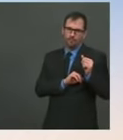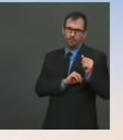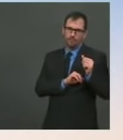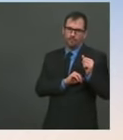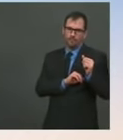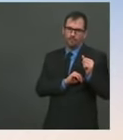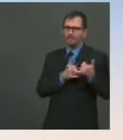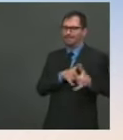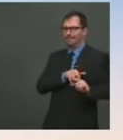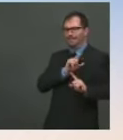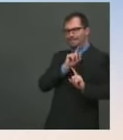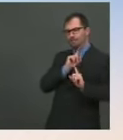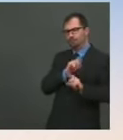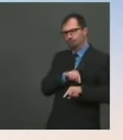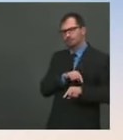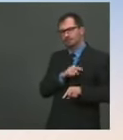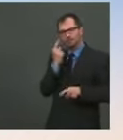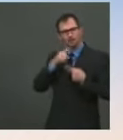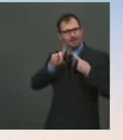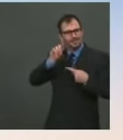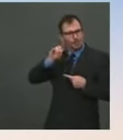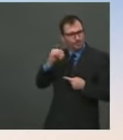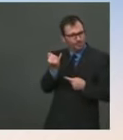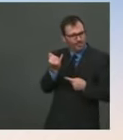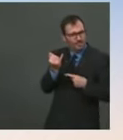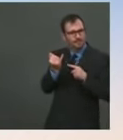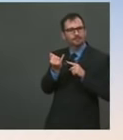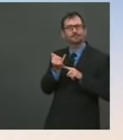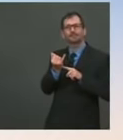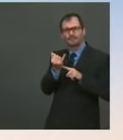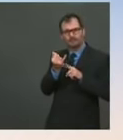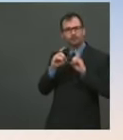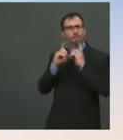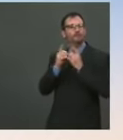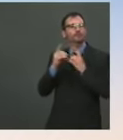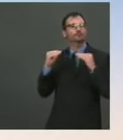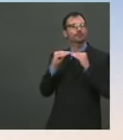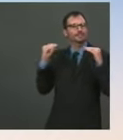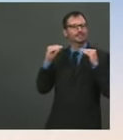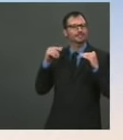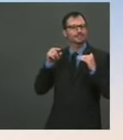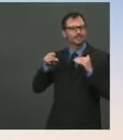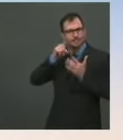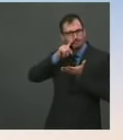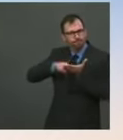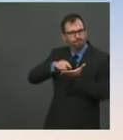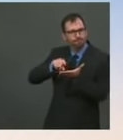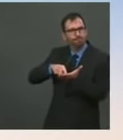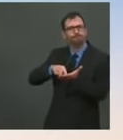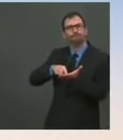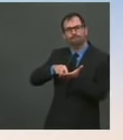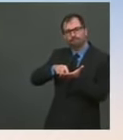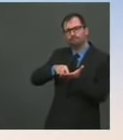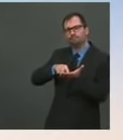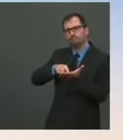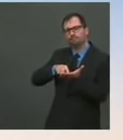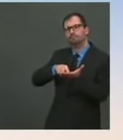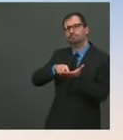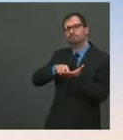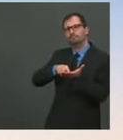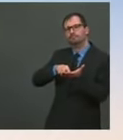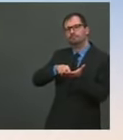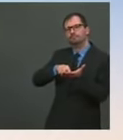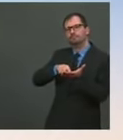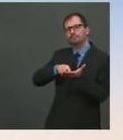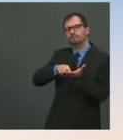— there's been press accounts on this — DOJ made clear to the plaintiffs that the reported figures are higher than anywhere